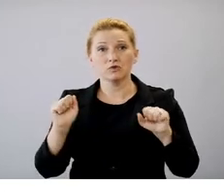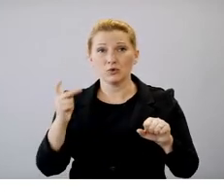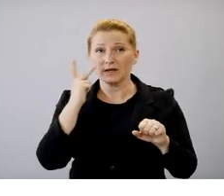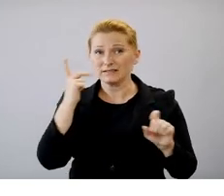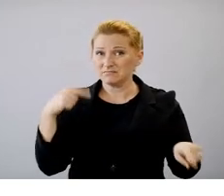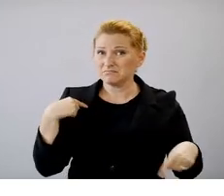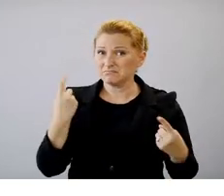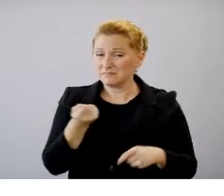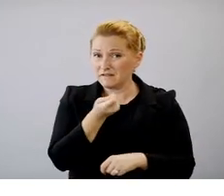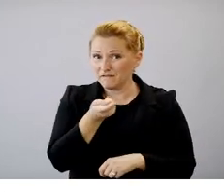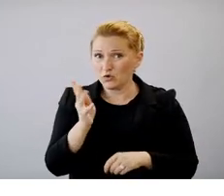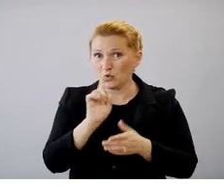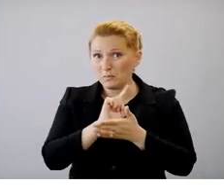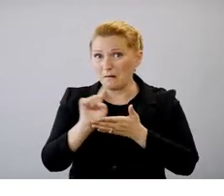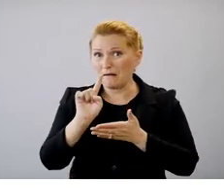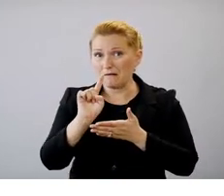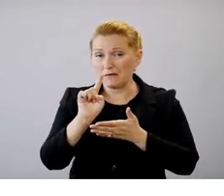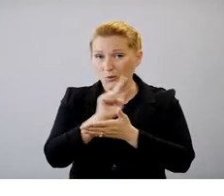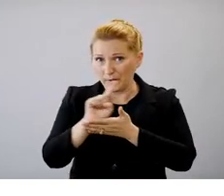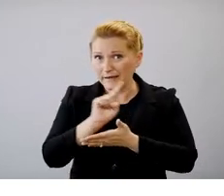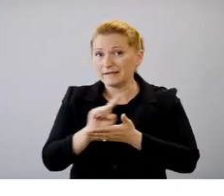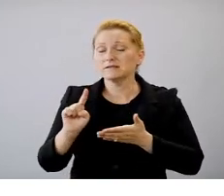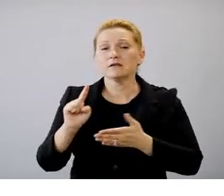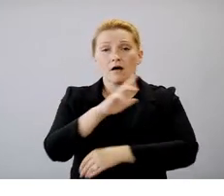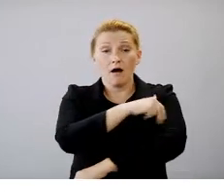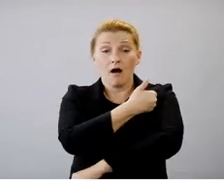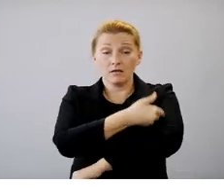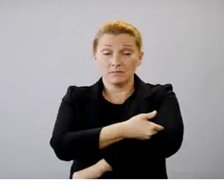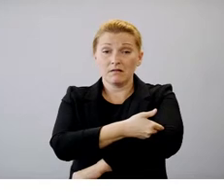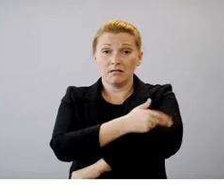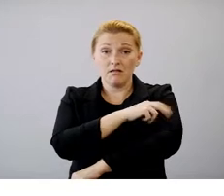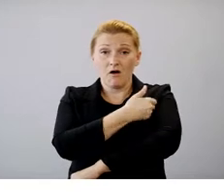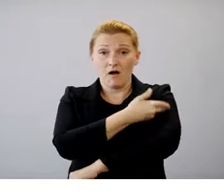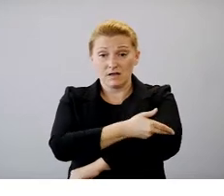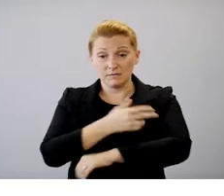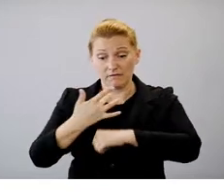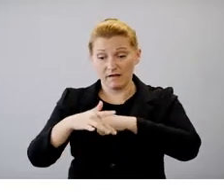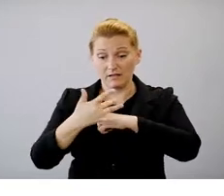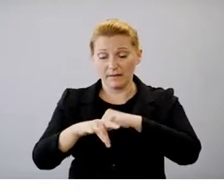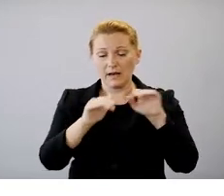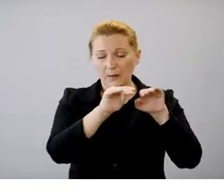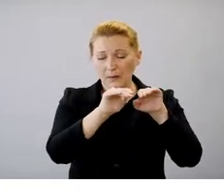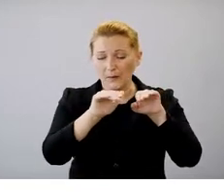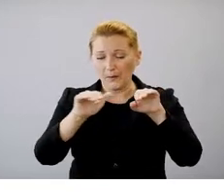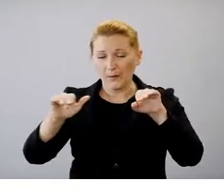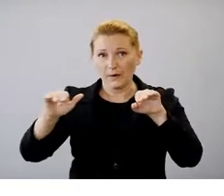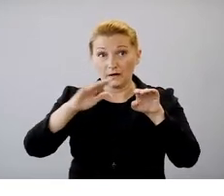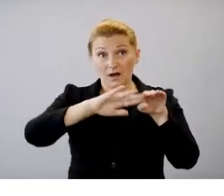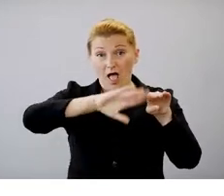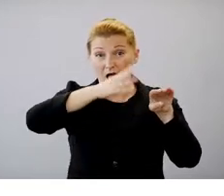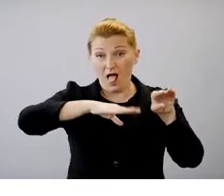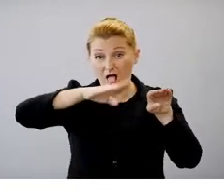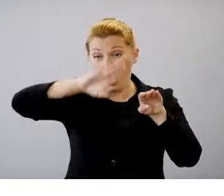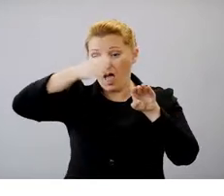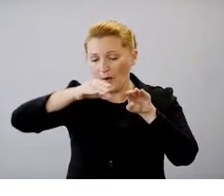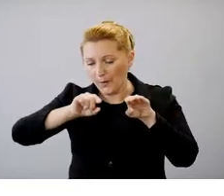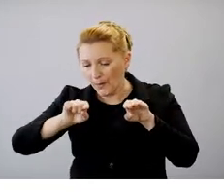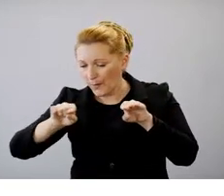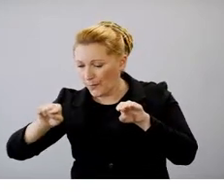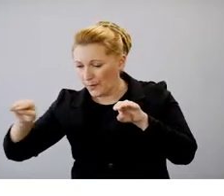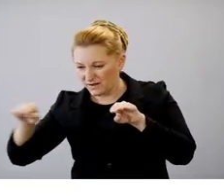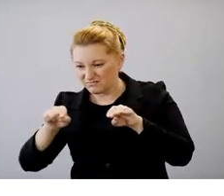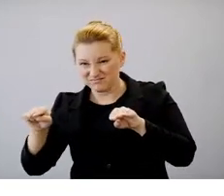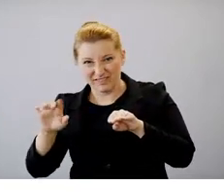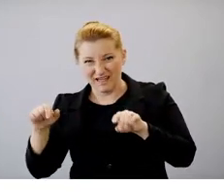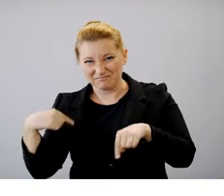stable per syndromic surveillance, but we are seeing a slight uptick in the percent of hospitalizations that